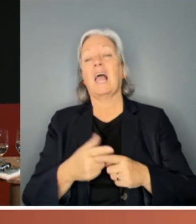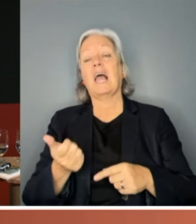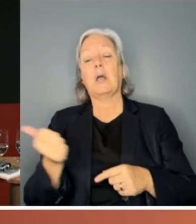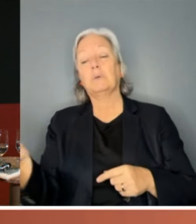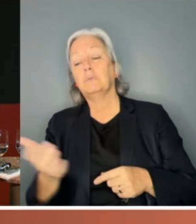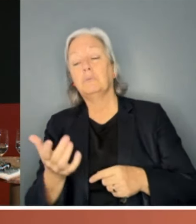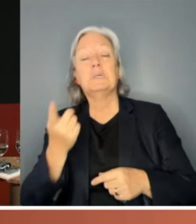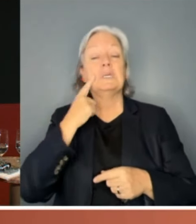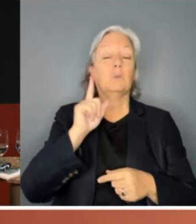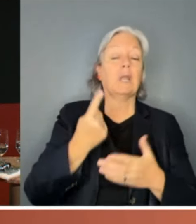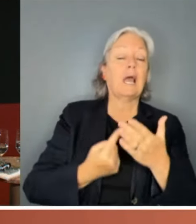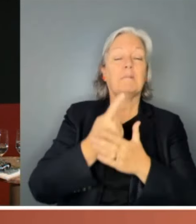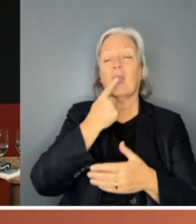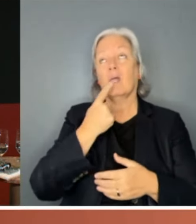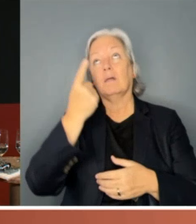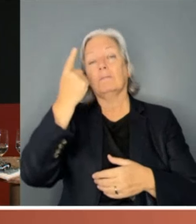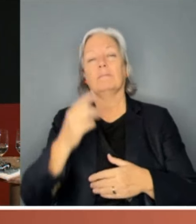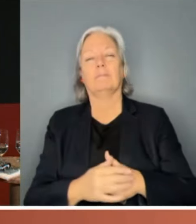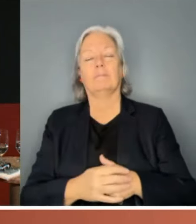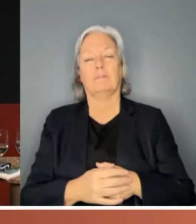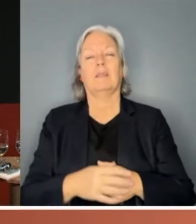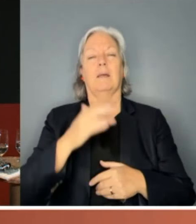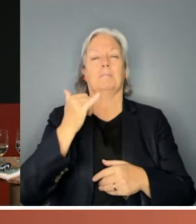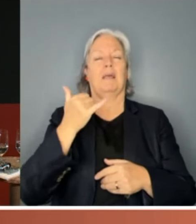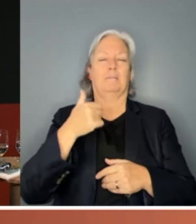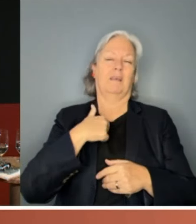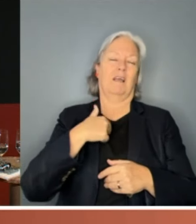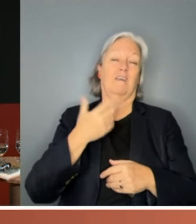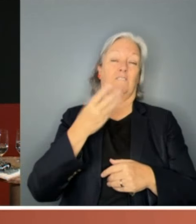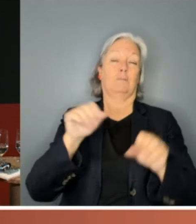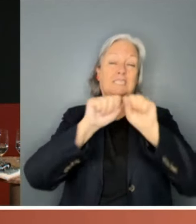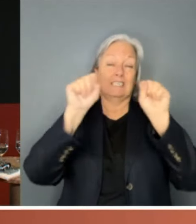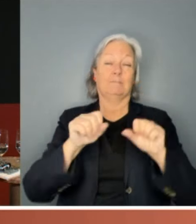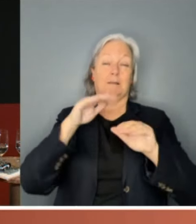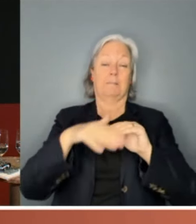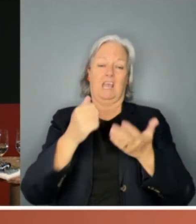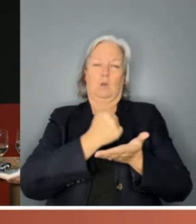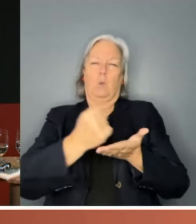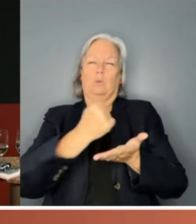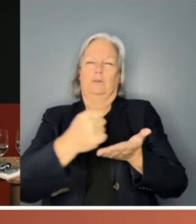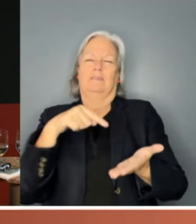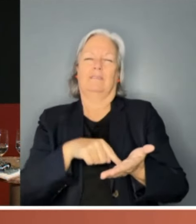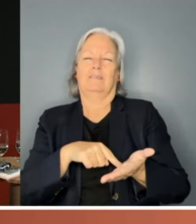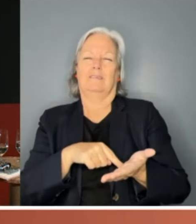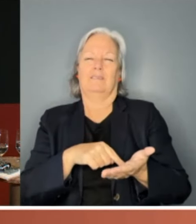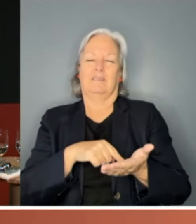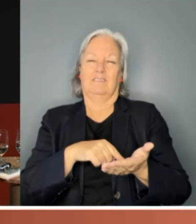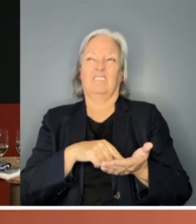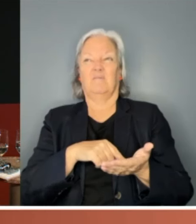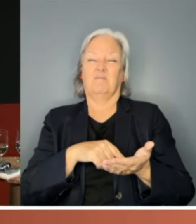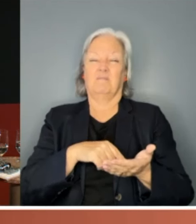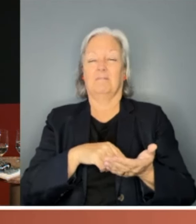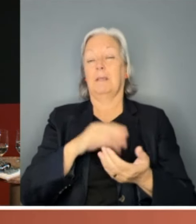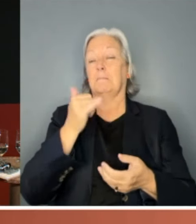maybe because I come from a system which is about quotas, perhaps I'm blind to